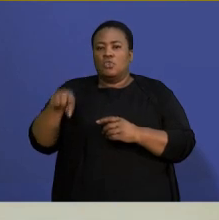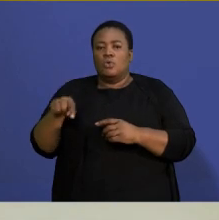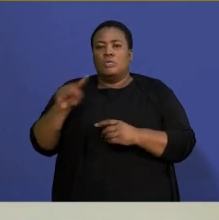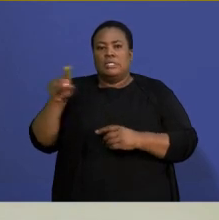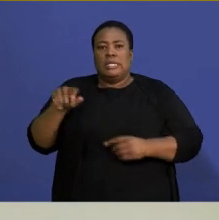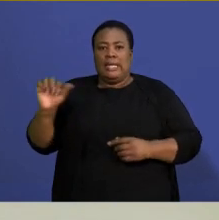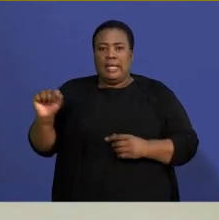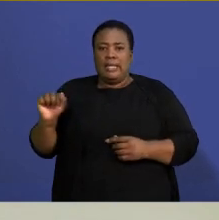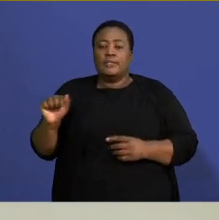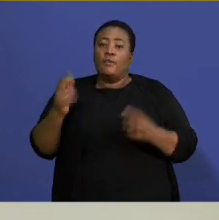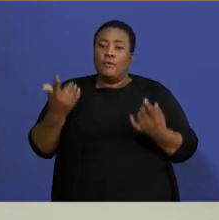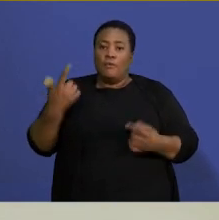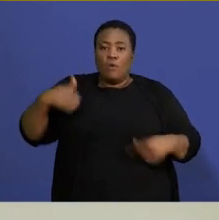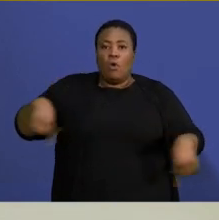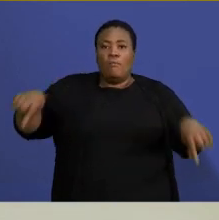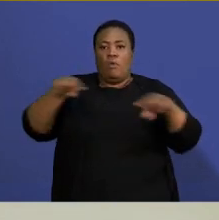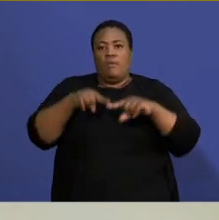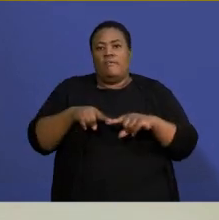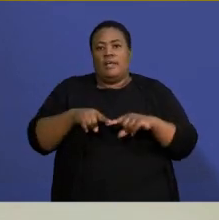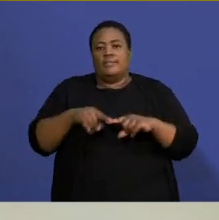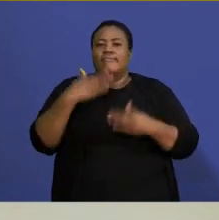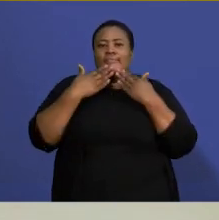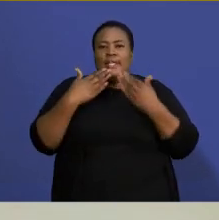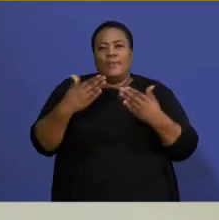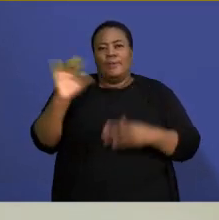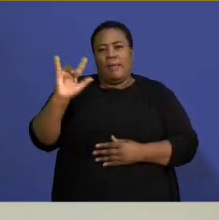language interpreter, Keta, thank you and goodbye.